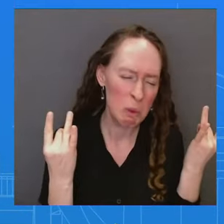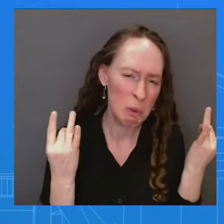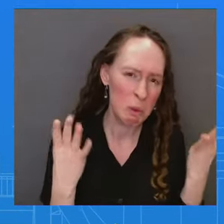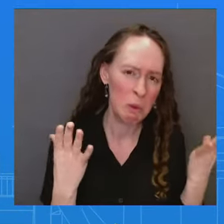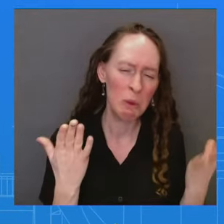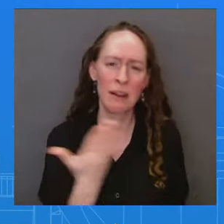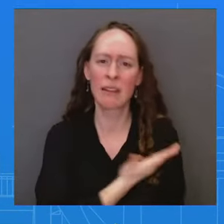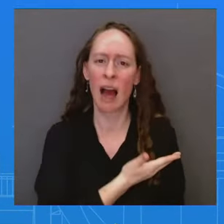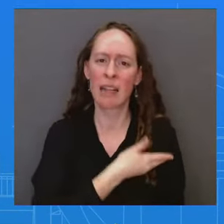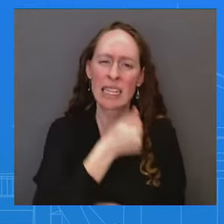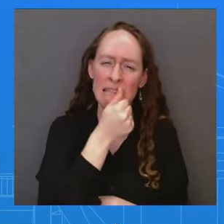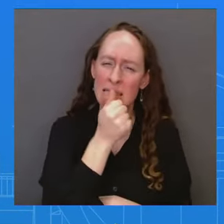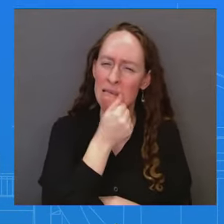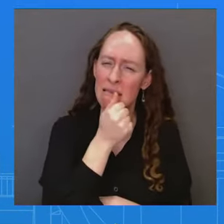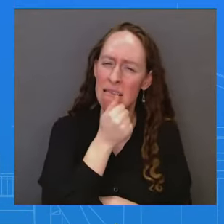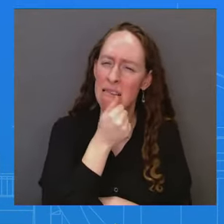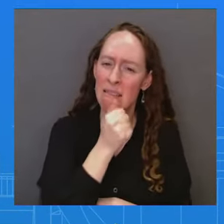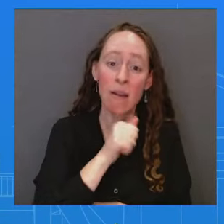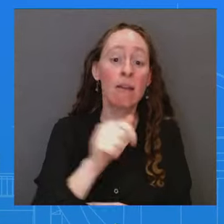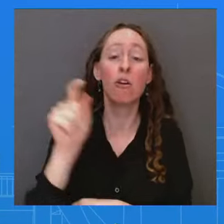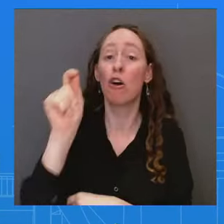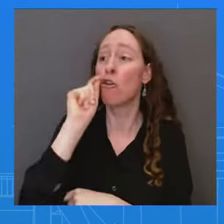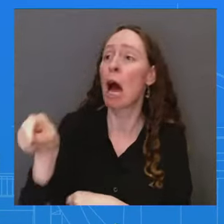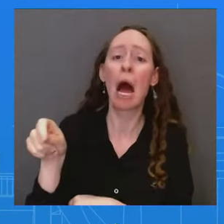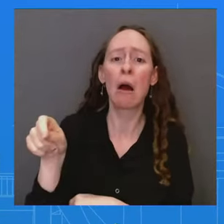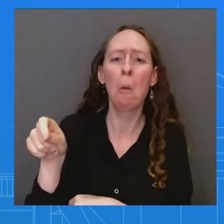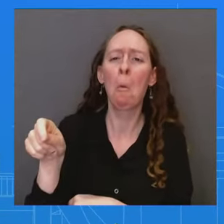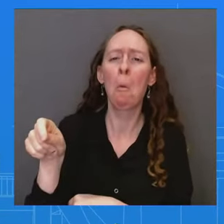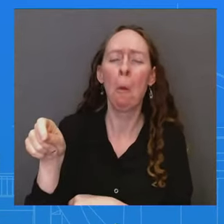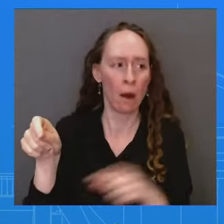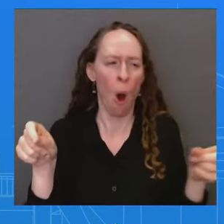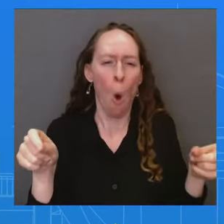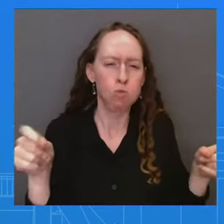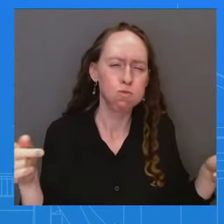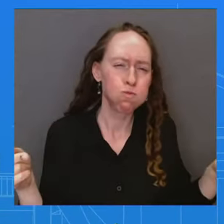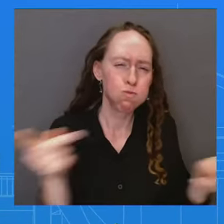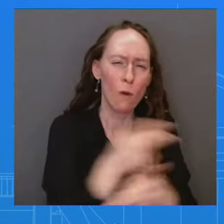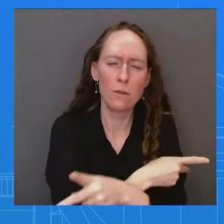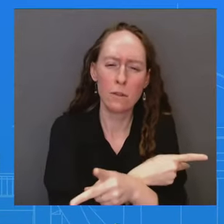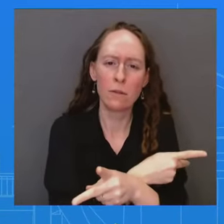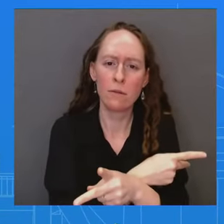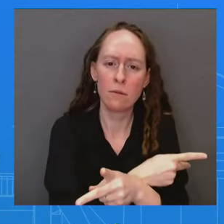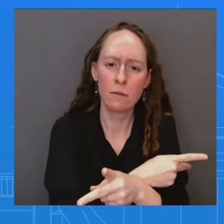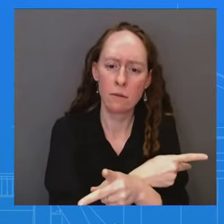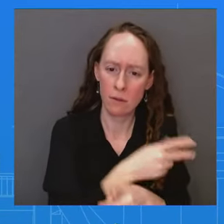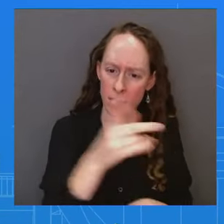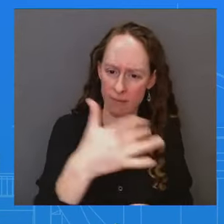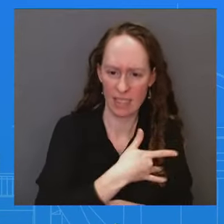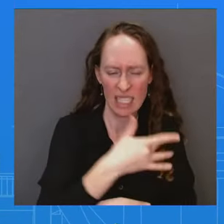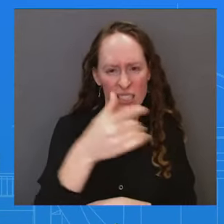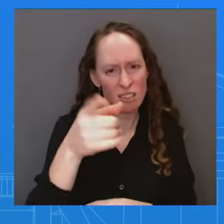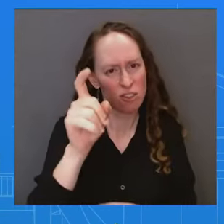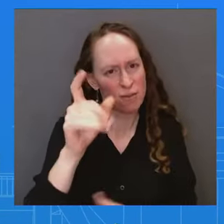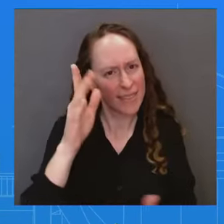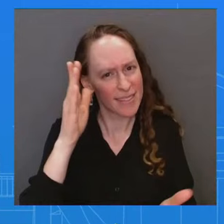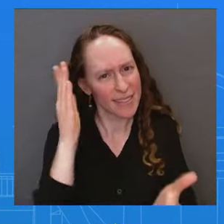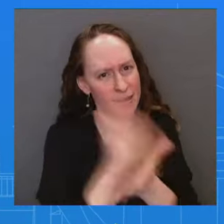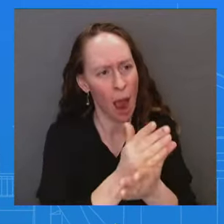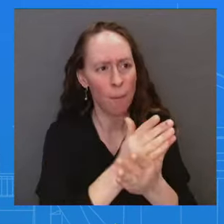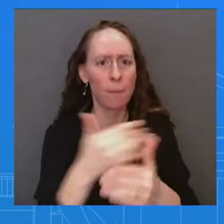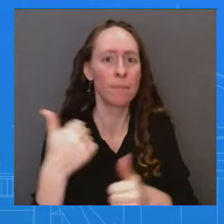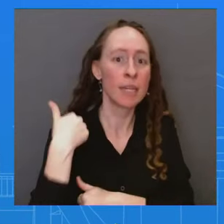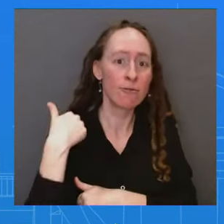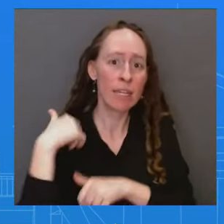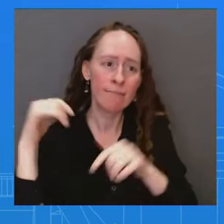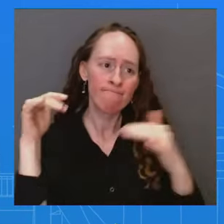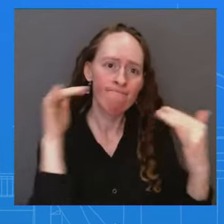So he asked the Israelis to suspend immediately the military operations in Gaza. The White